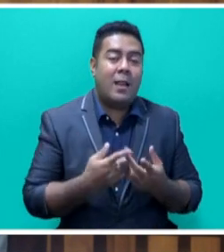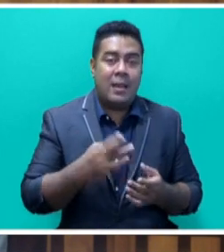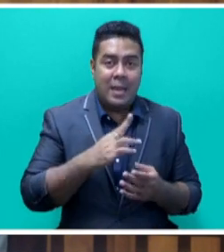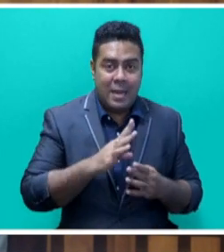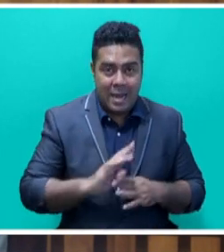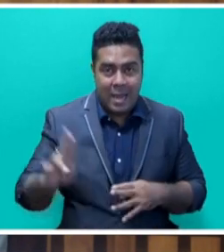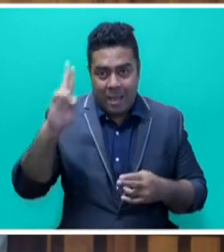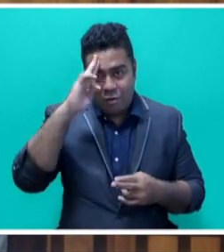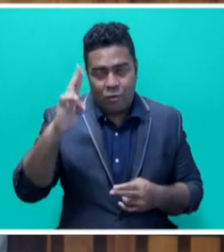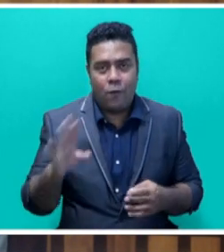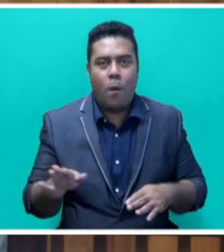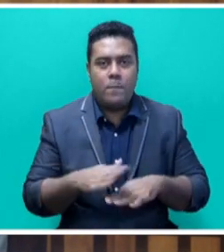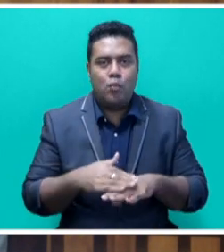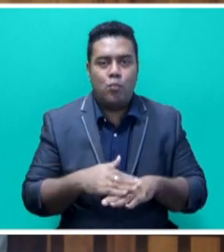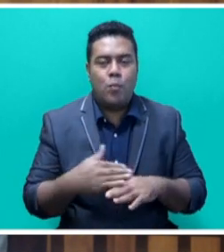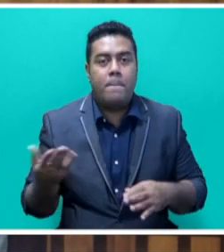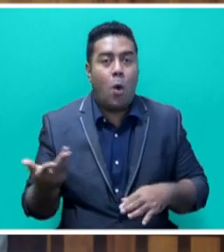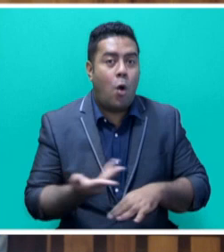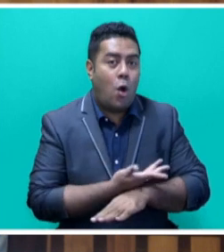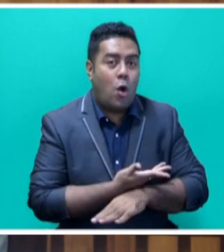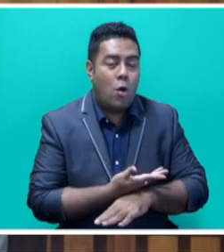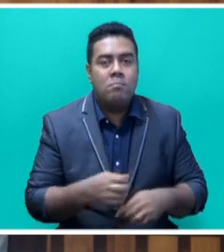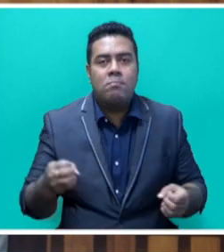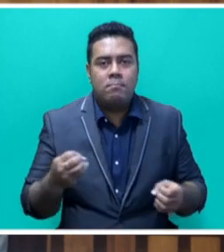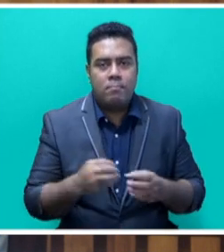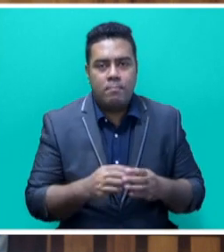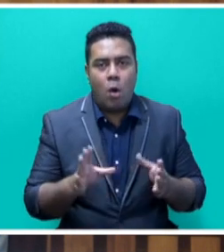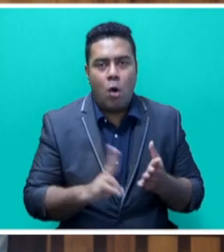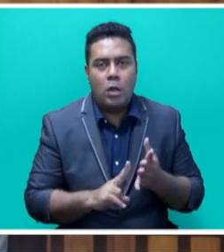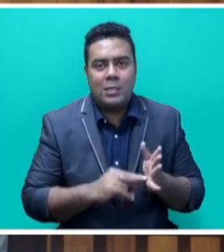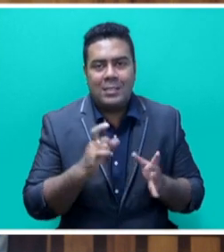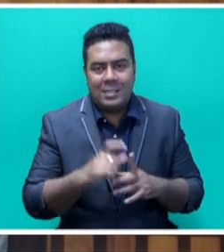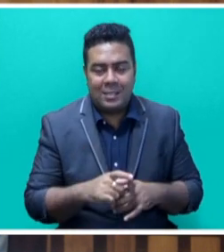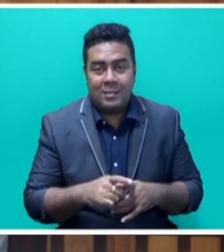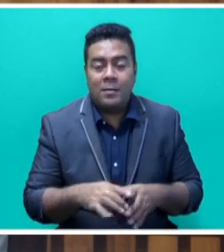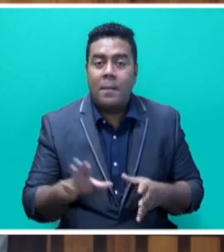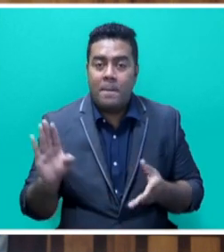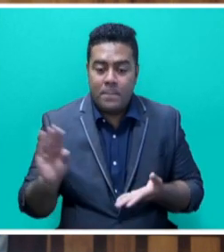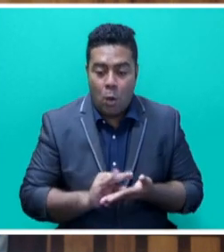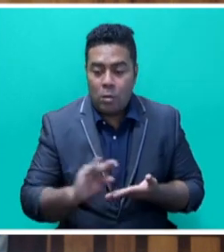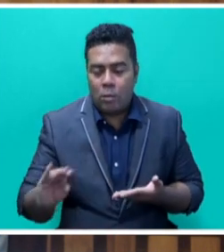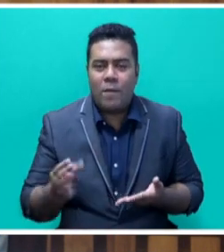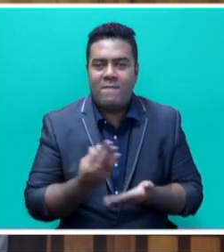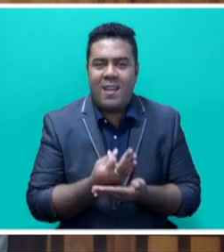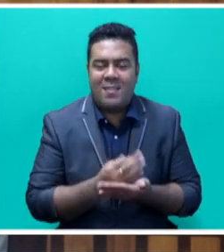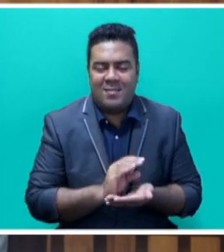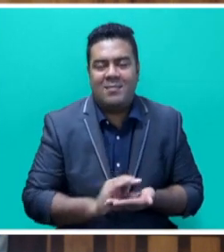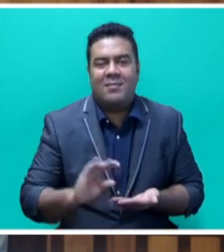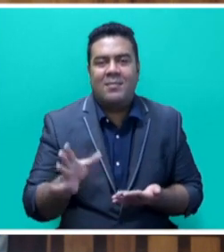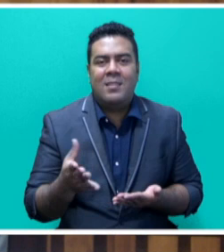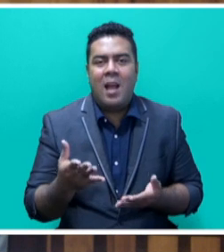issue a blue bond by the middle of 2022, which is next year. The blue bond will finance sustainable commercial